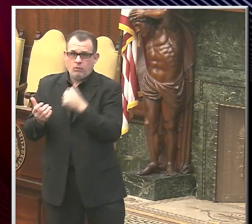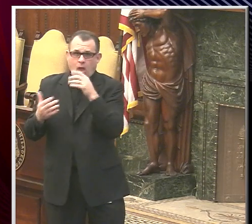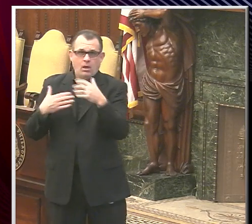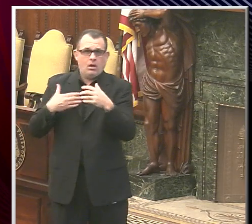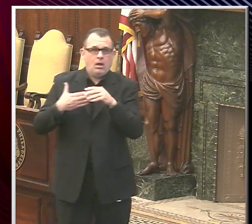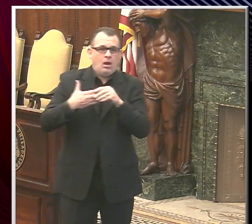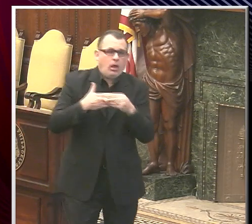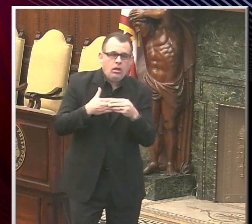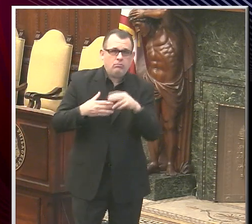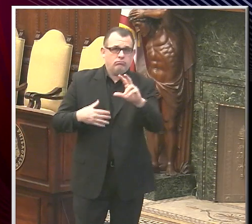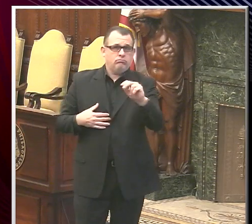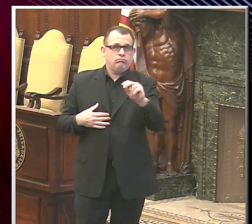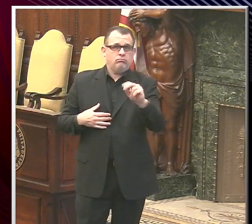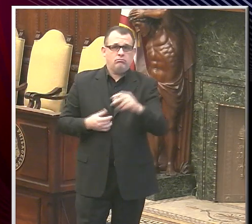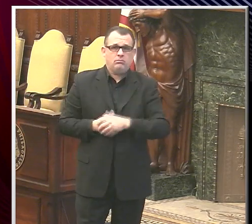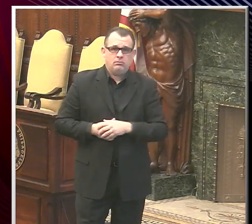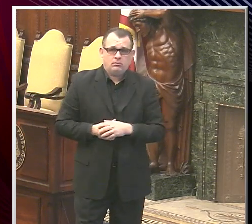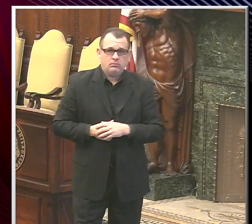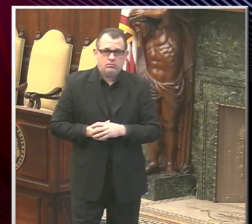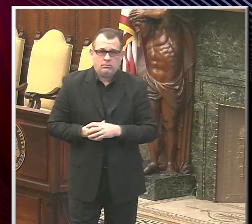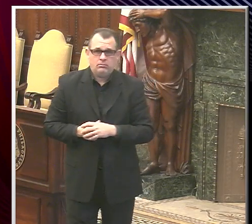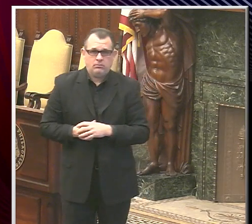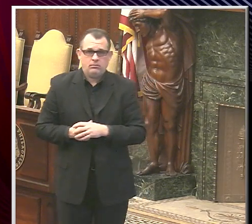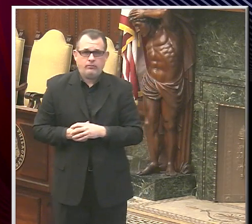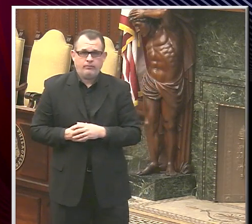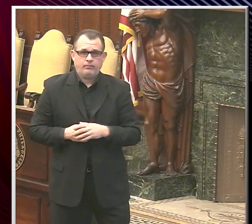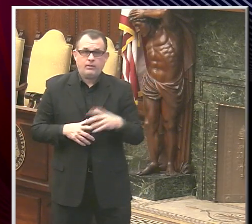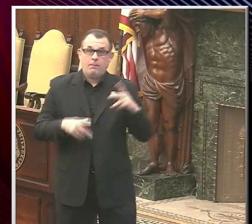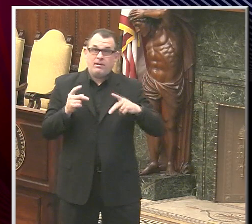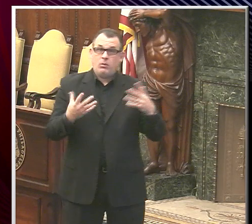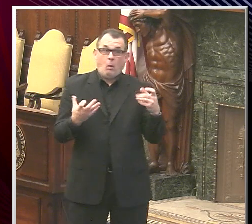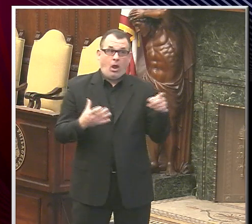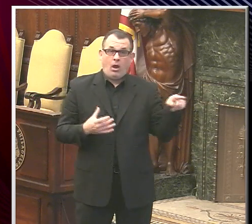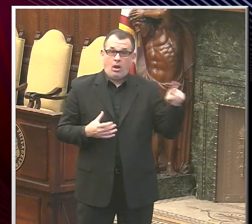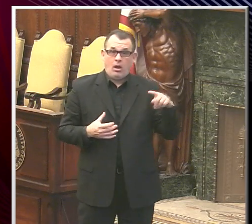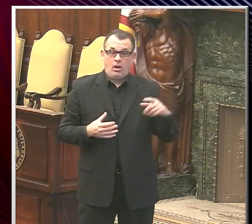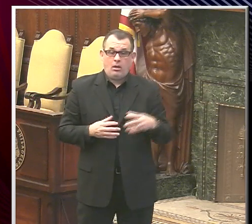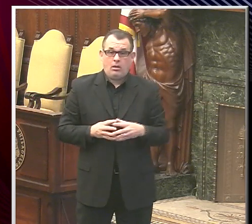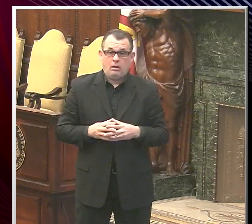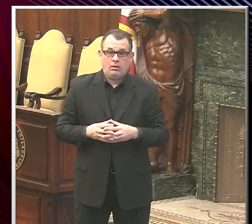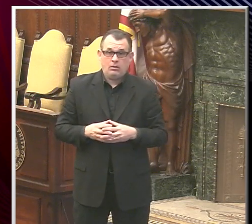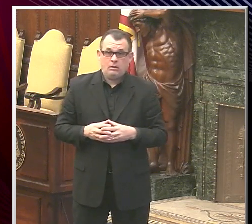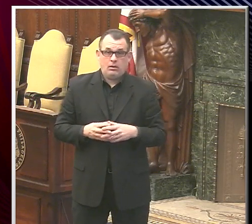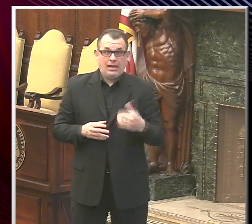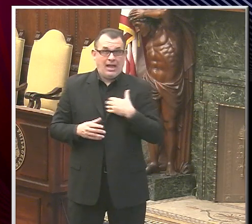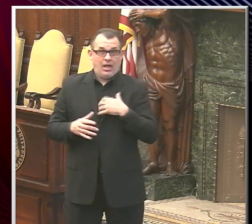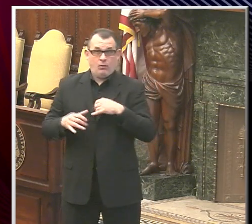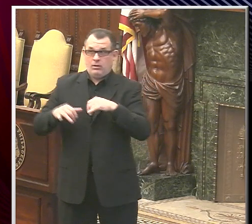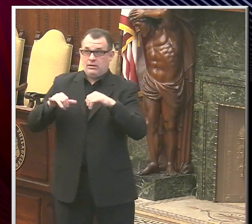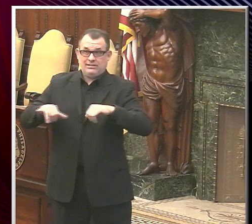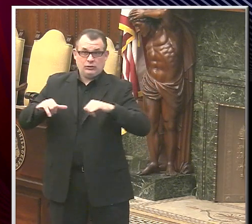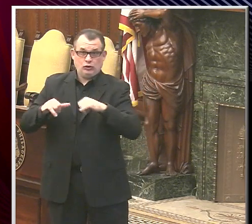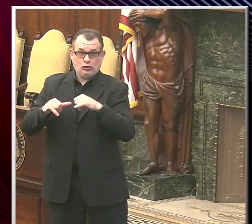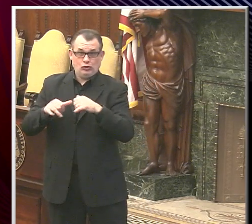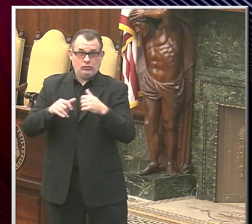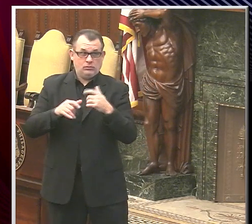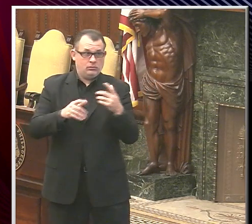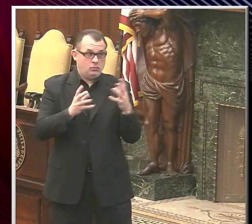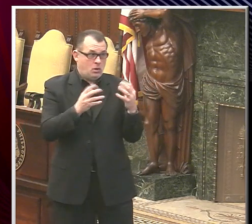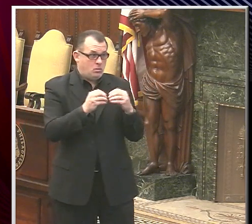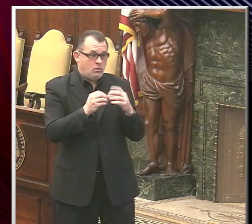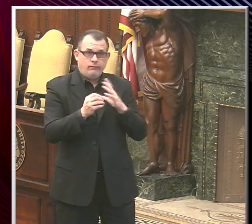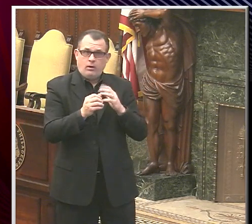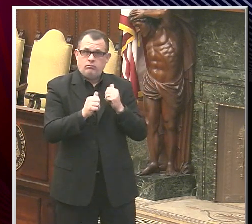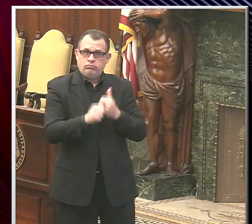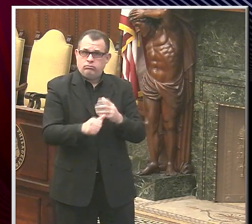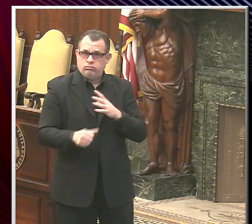The, I'm sorry. So if people want to do something in addition to our standards, we have no problem with that. But